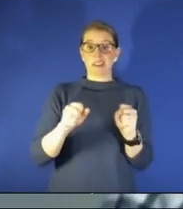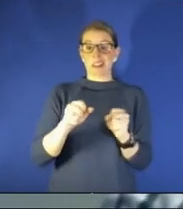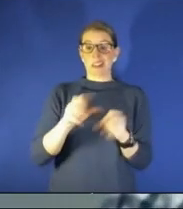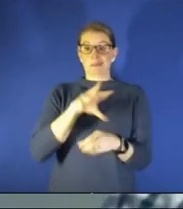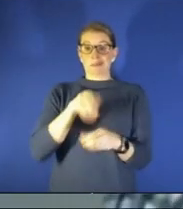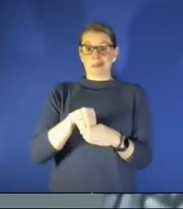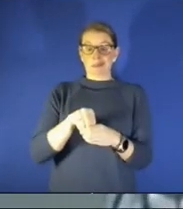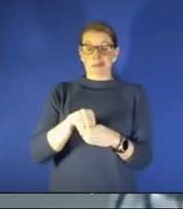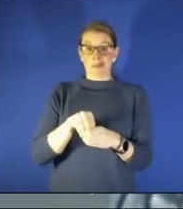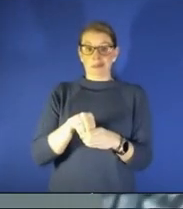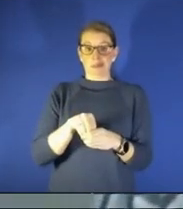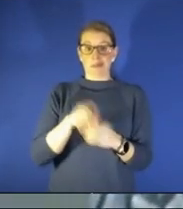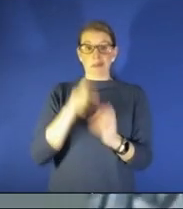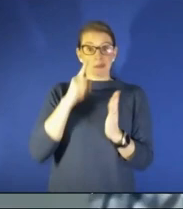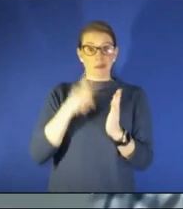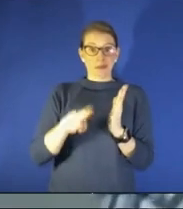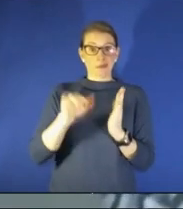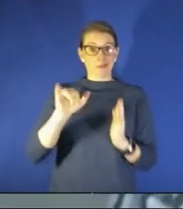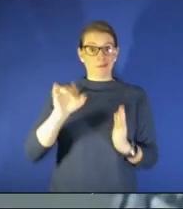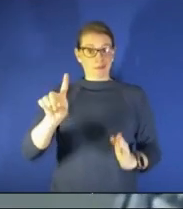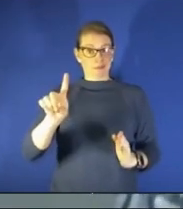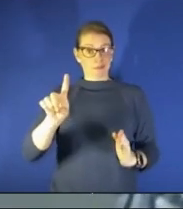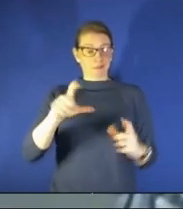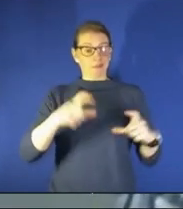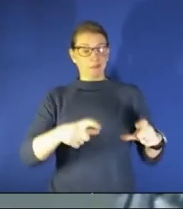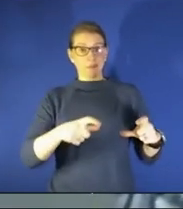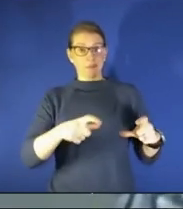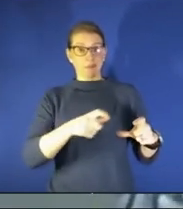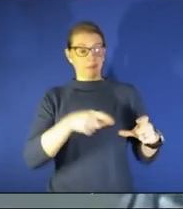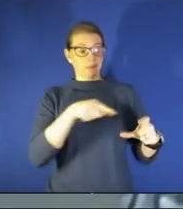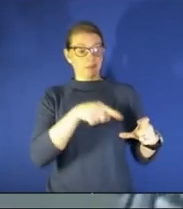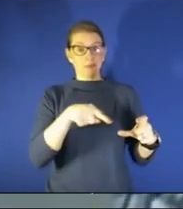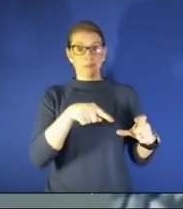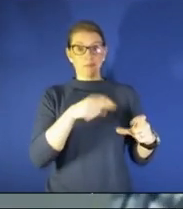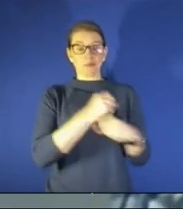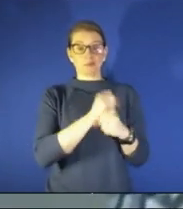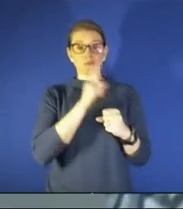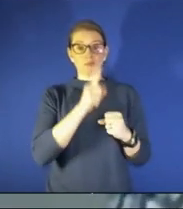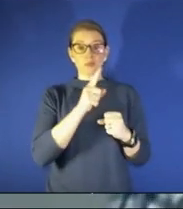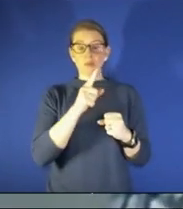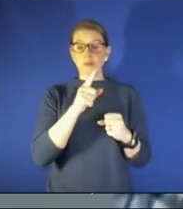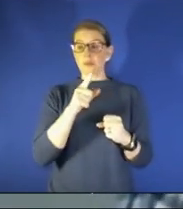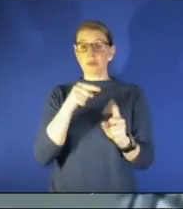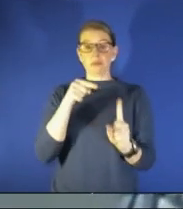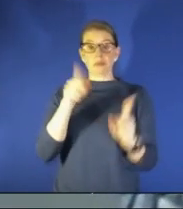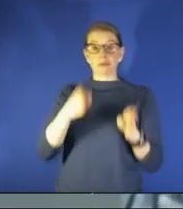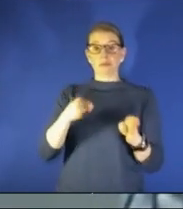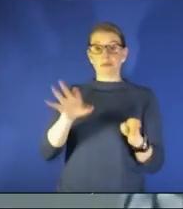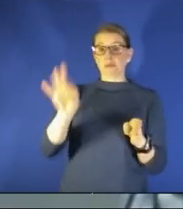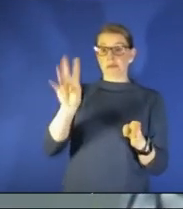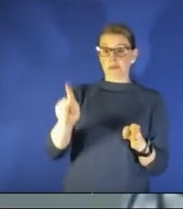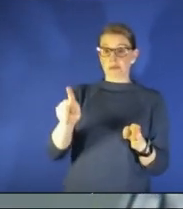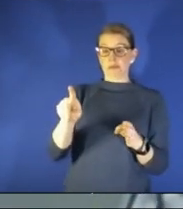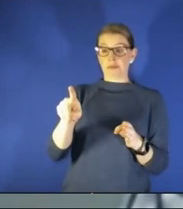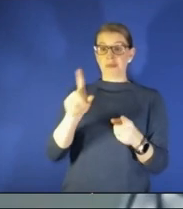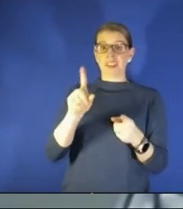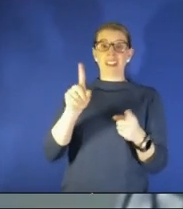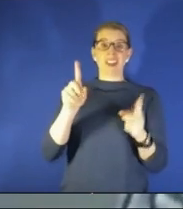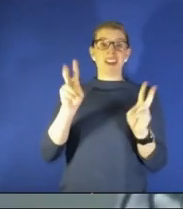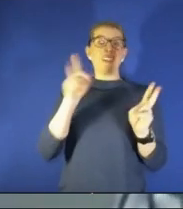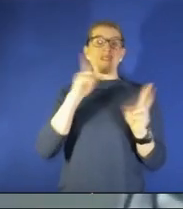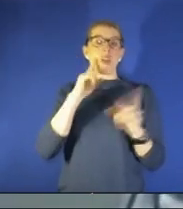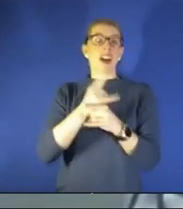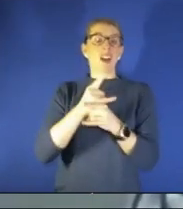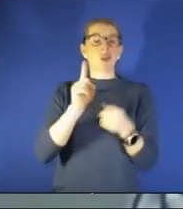to check an id uh to make sure that uh whoever's picking up the alcohol to go is in fact uh old